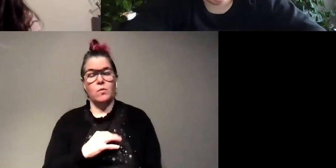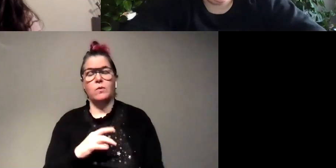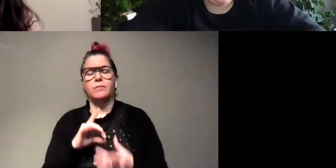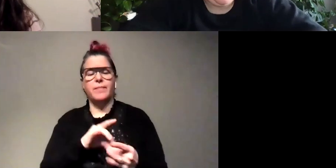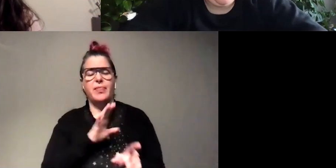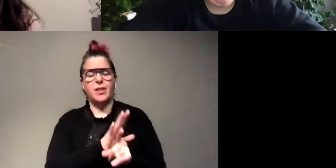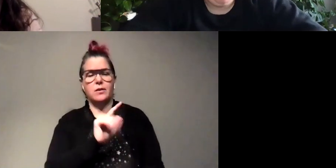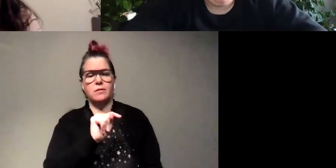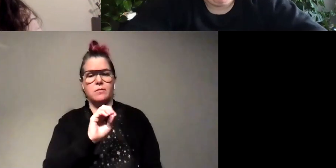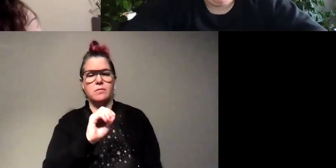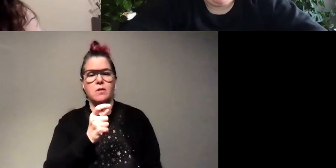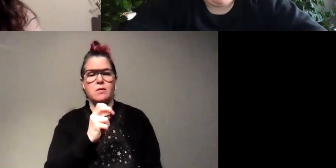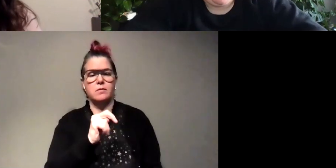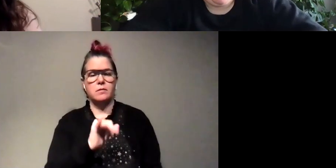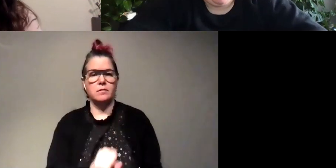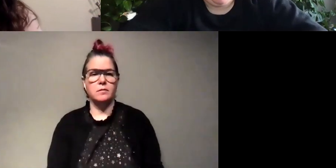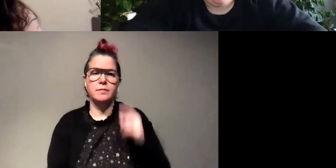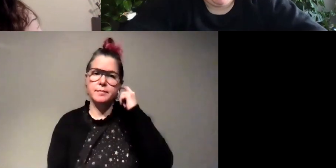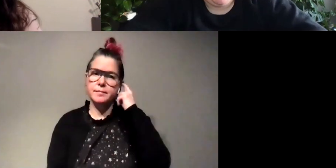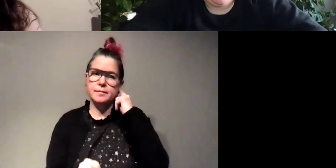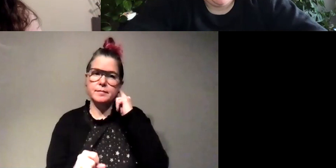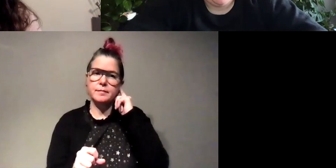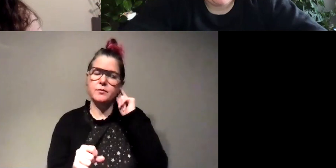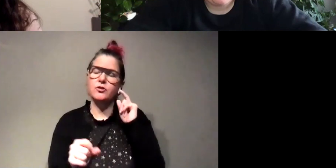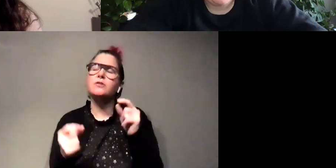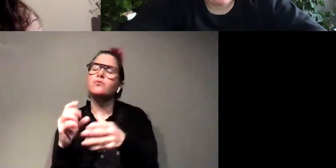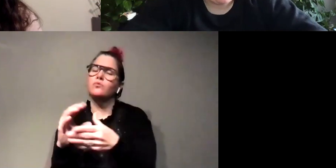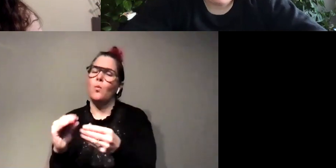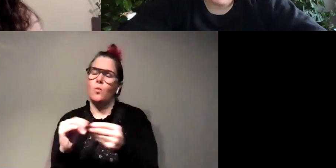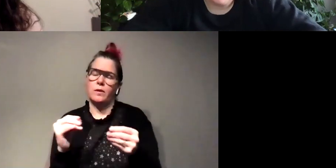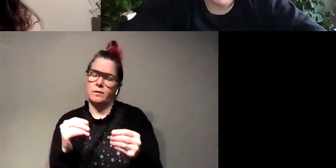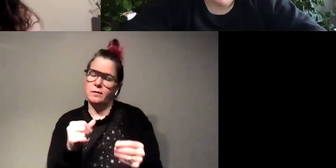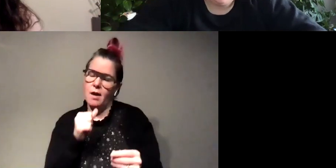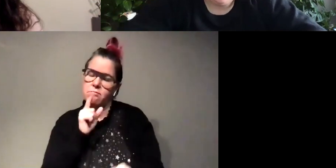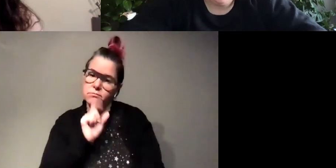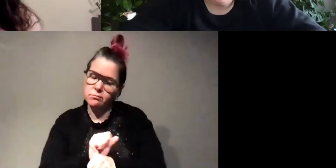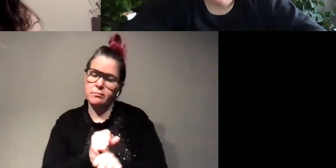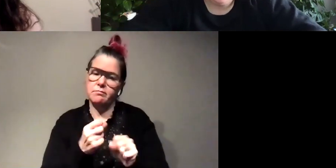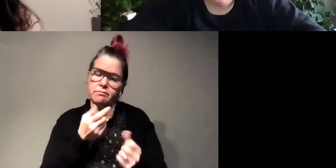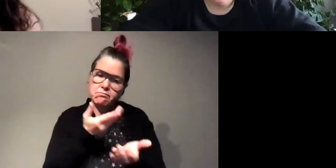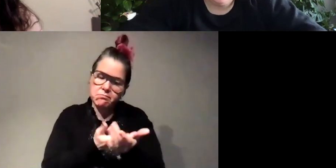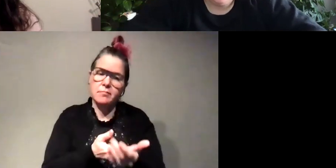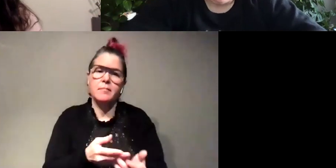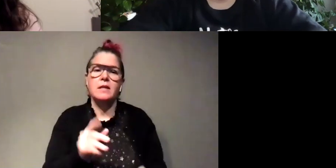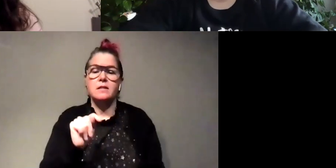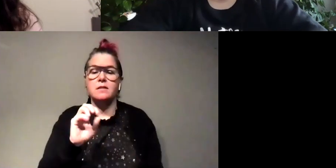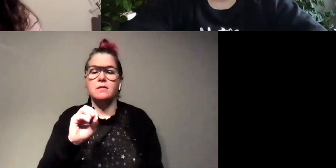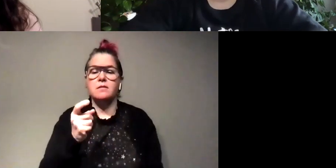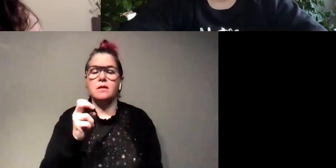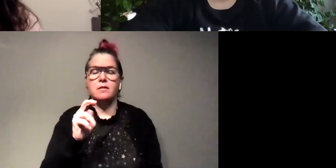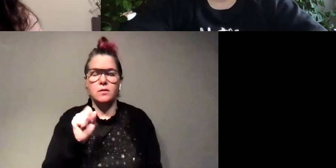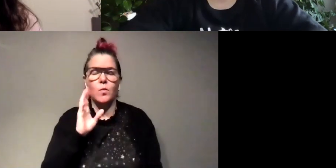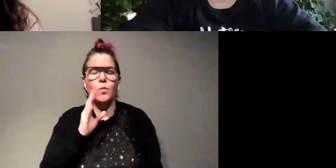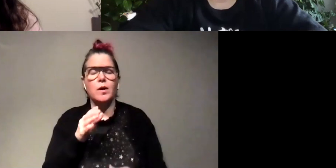is that i don't know anecdotal stories um the toxins they slow your heart rate down or they slow